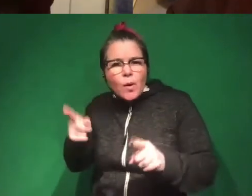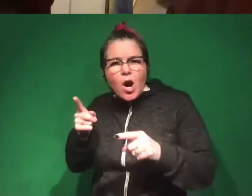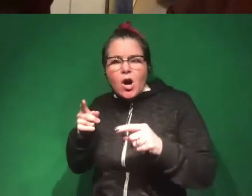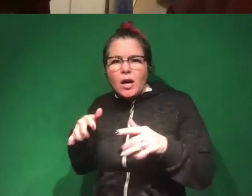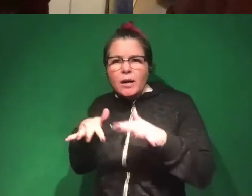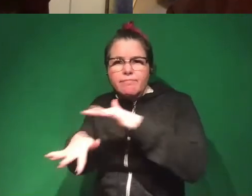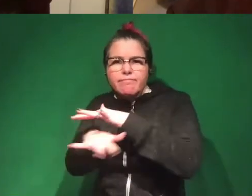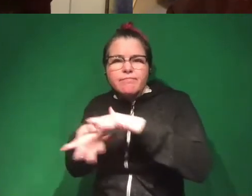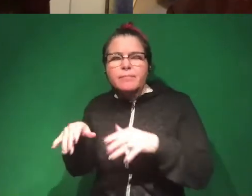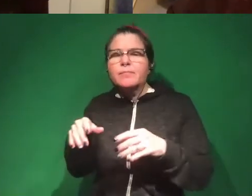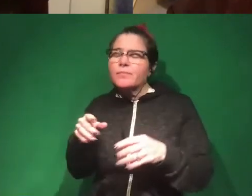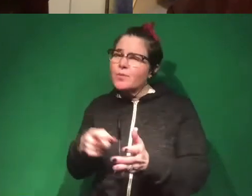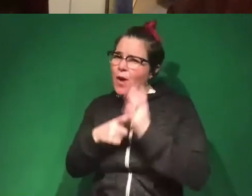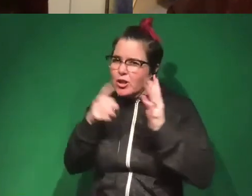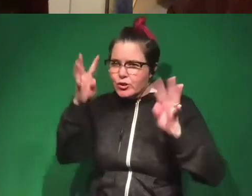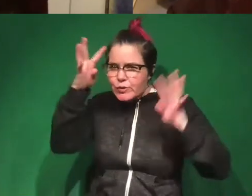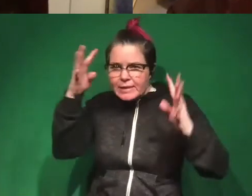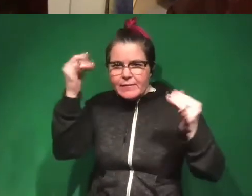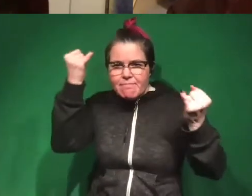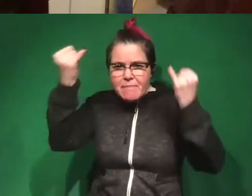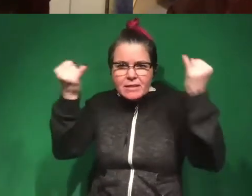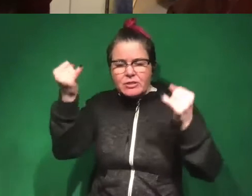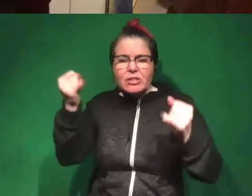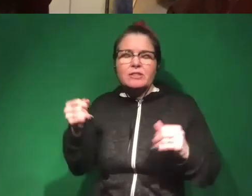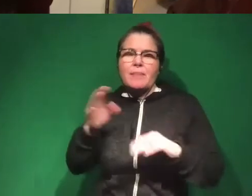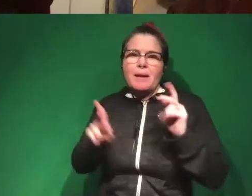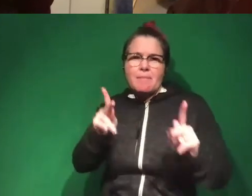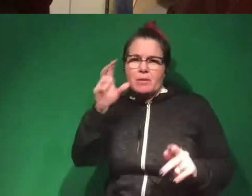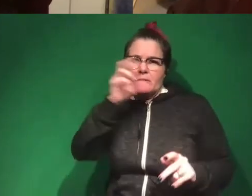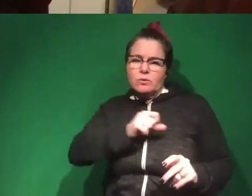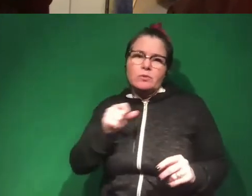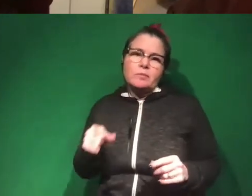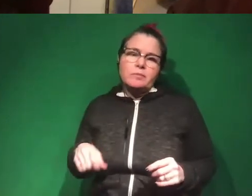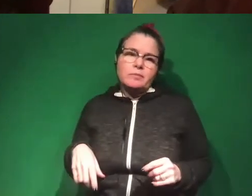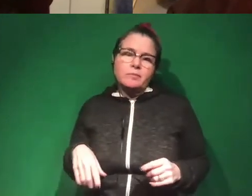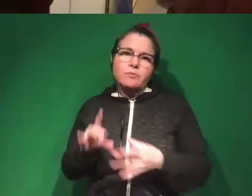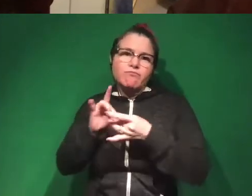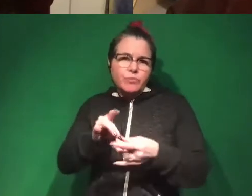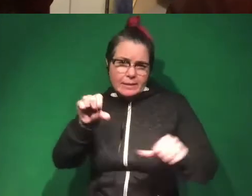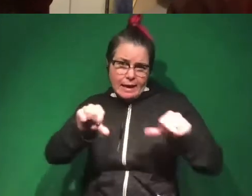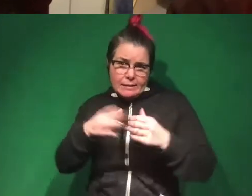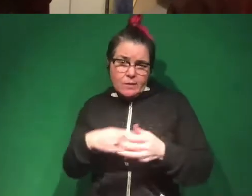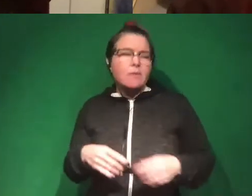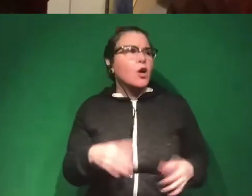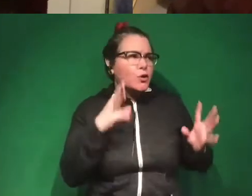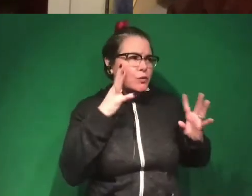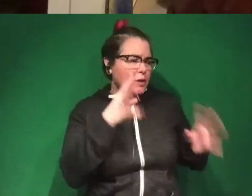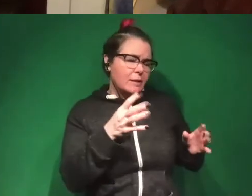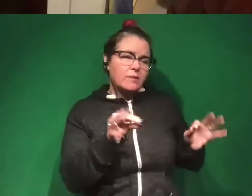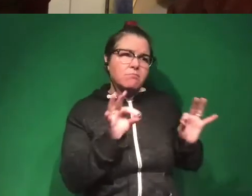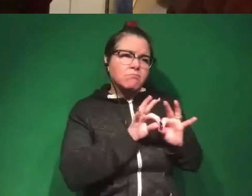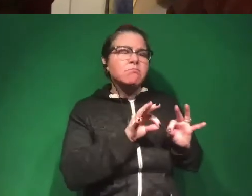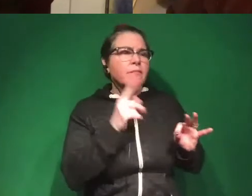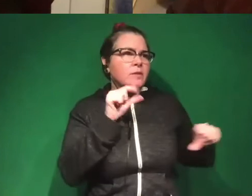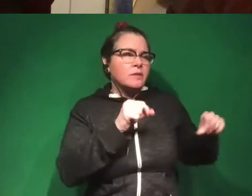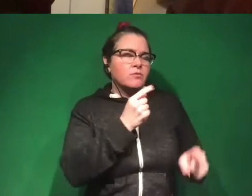much more imagination and creativity than I think a lot of people normally assume when you're thinking about science. Yeah. Creativity is so, so, so important for